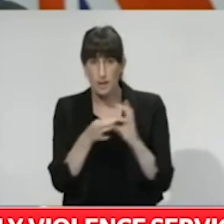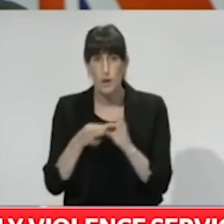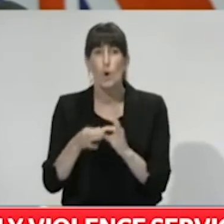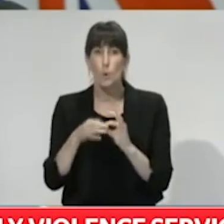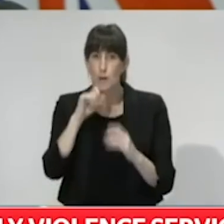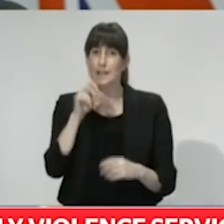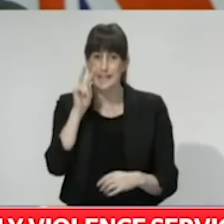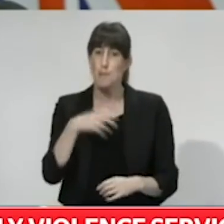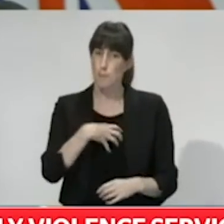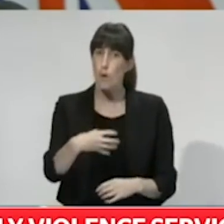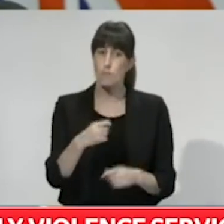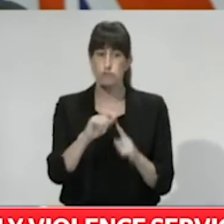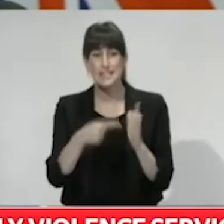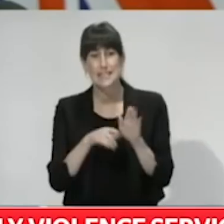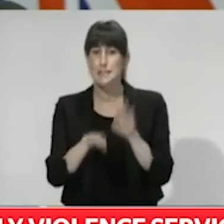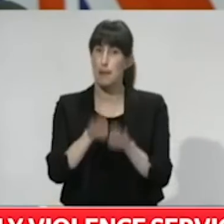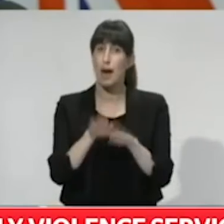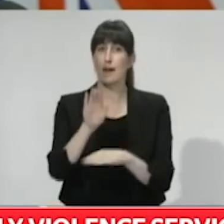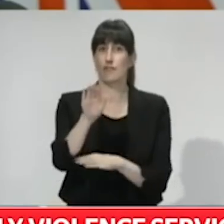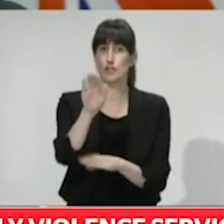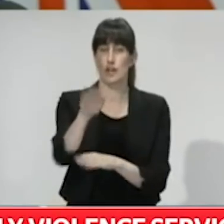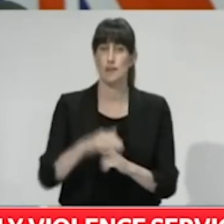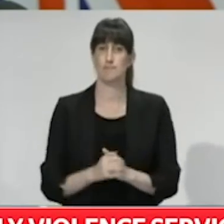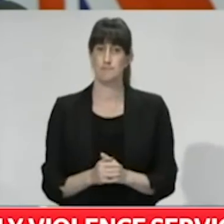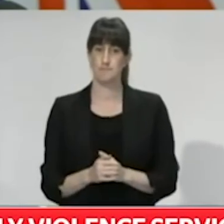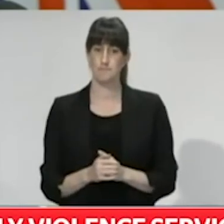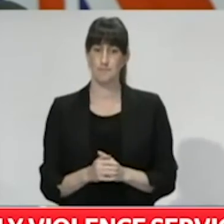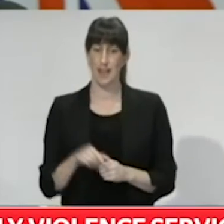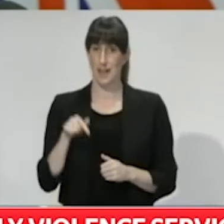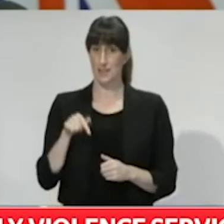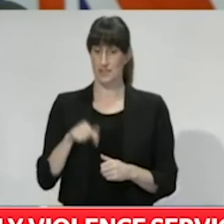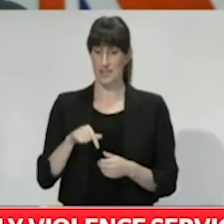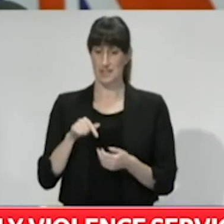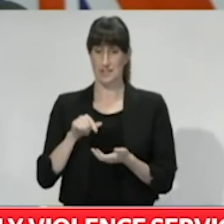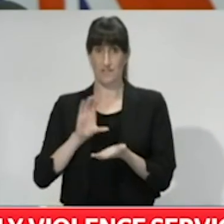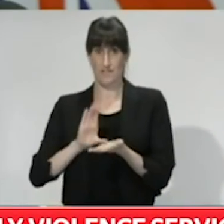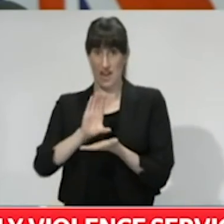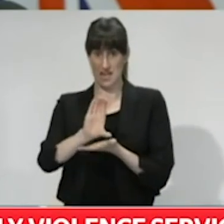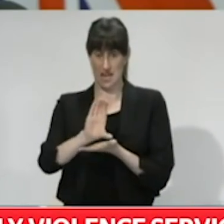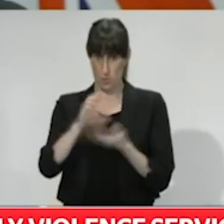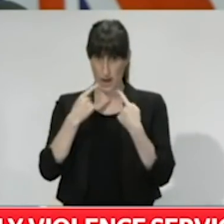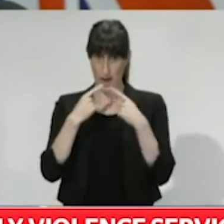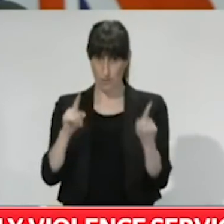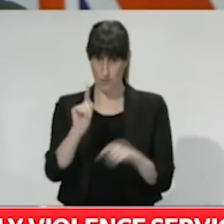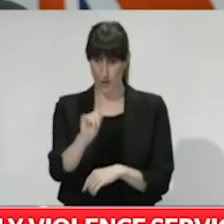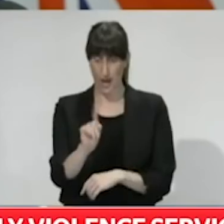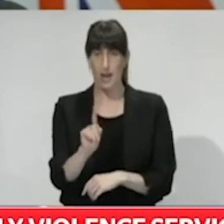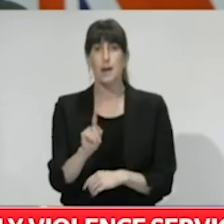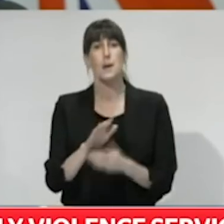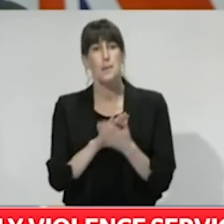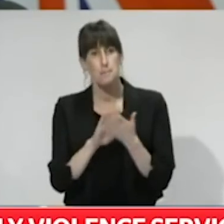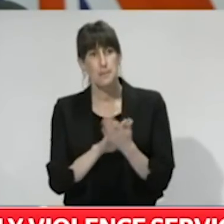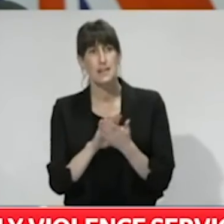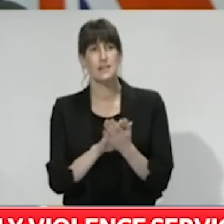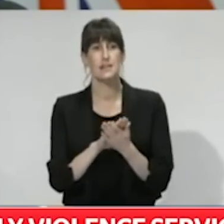years to come. In essence, the funding package announced here places family and domestic violence providers,